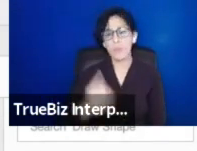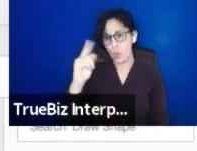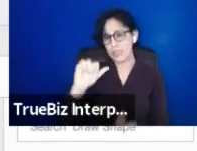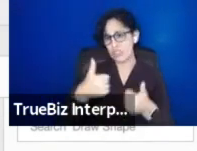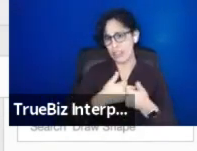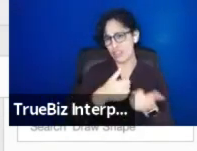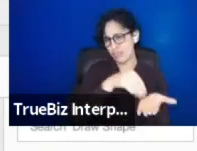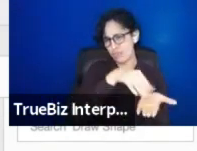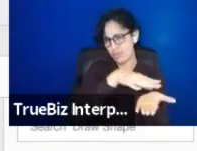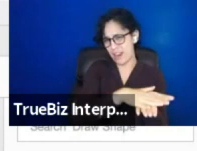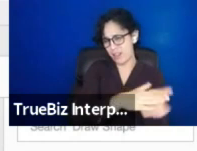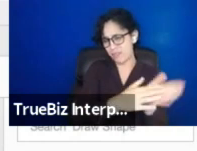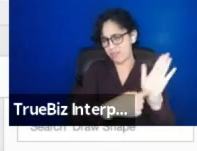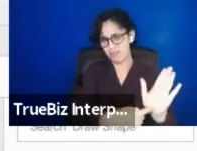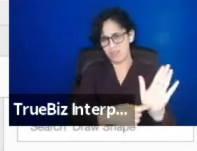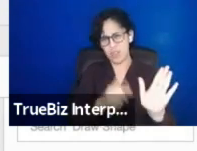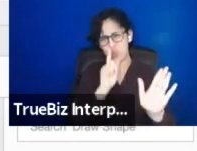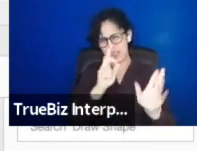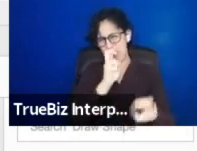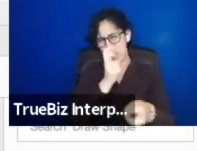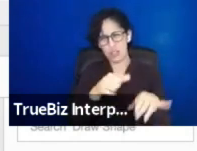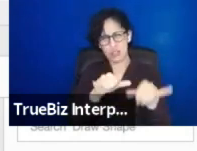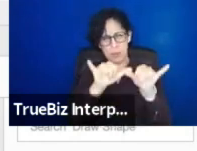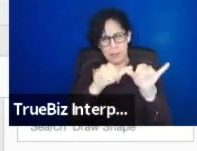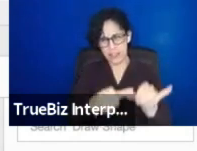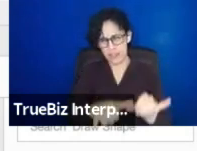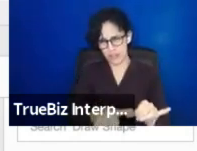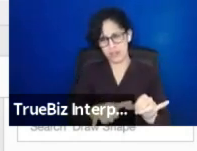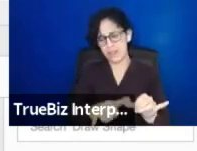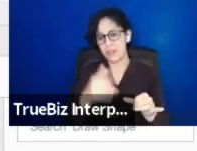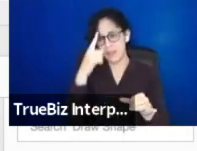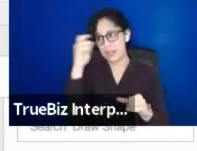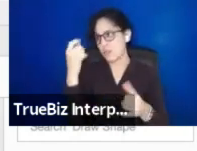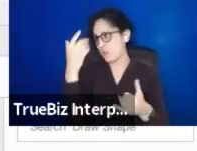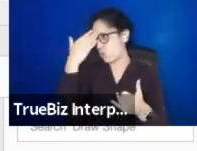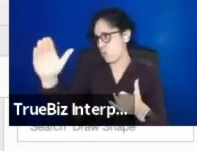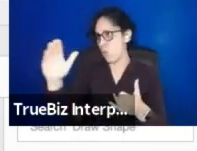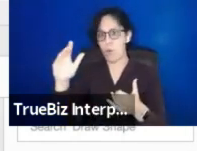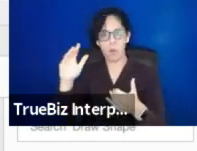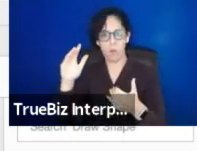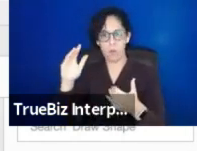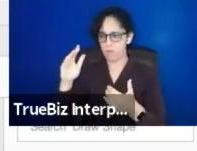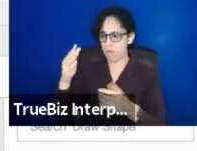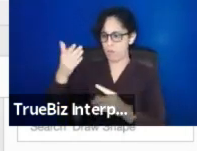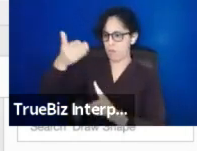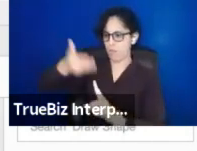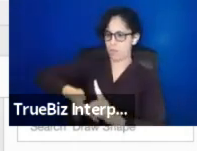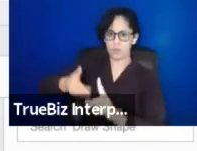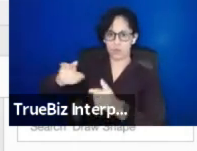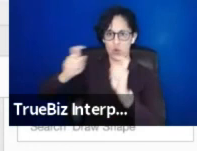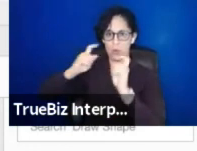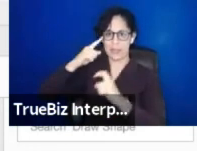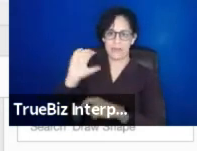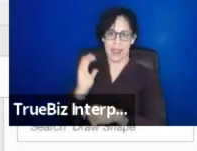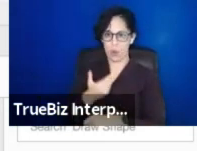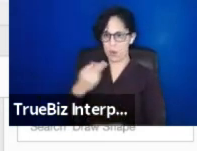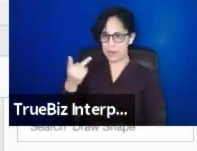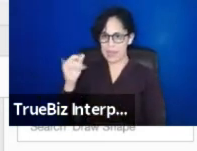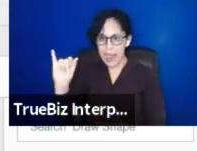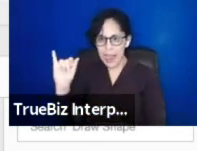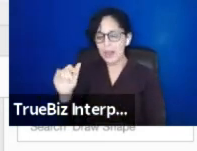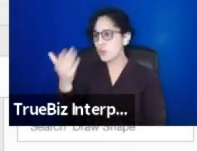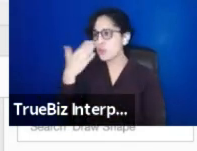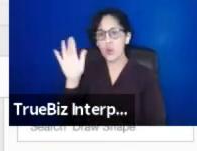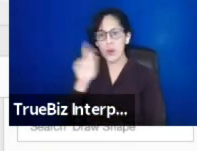harder to measure because you don't know if someone's donating because of RPI, it's hard to know how much money we're